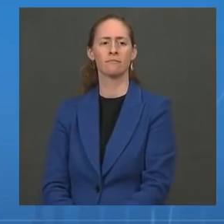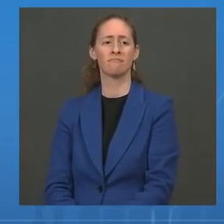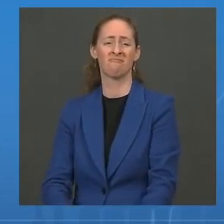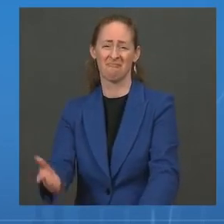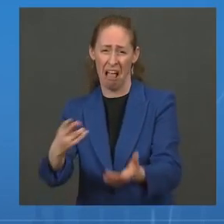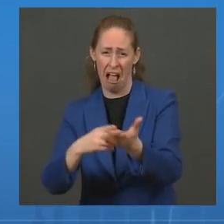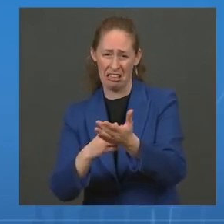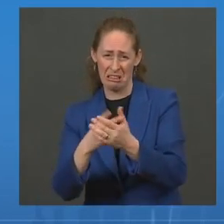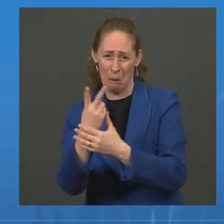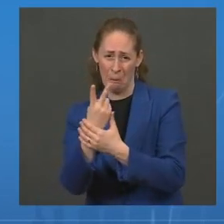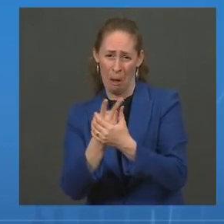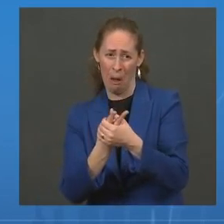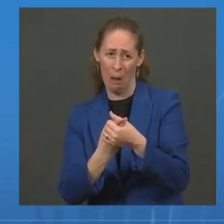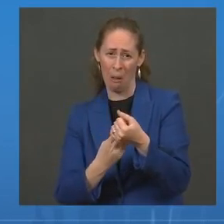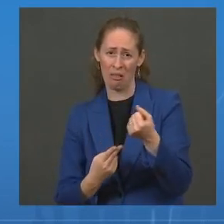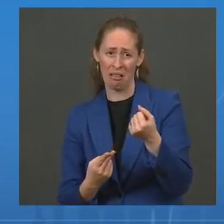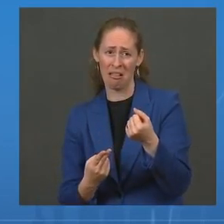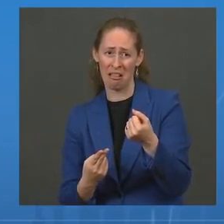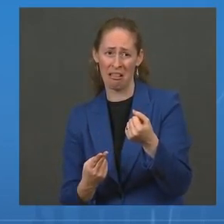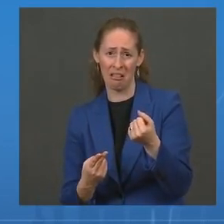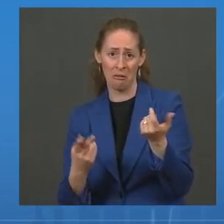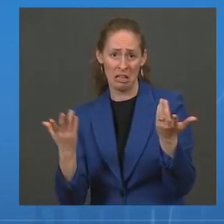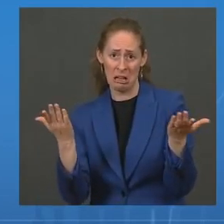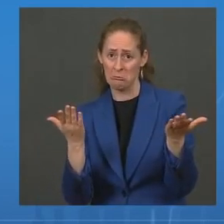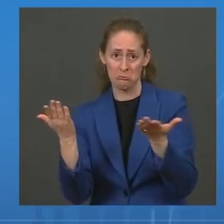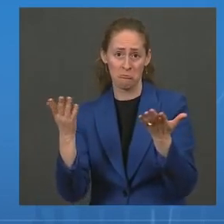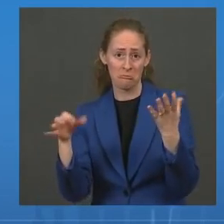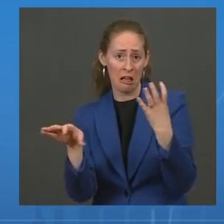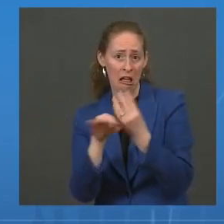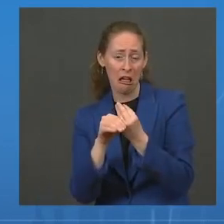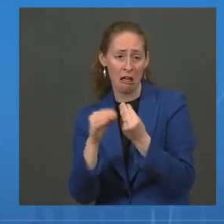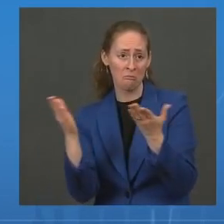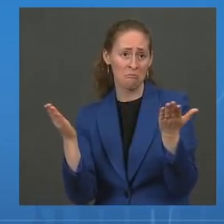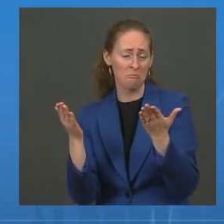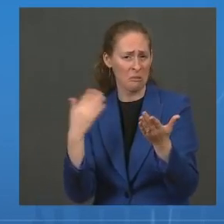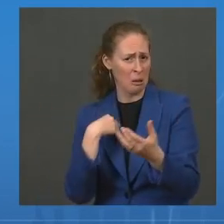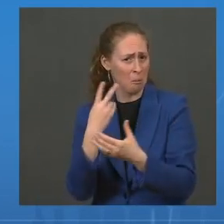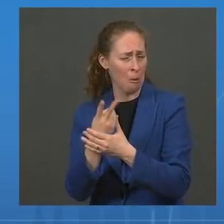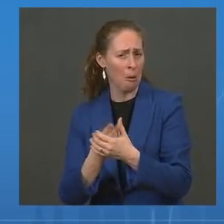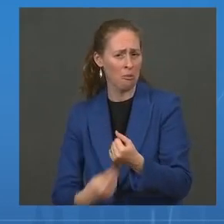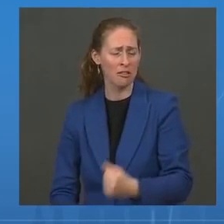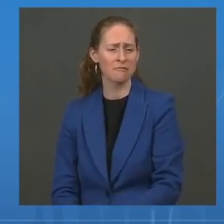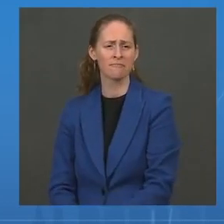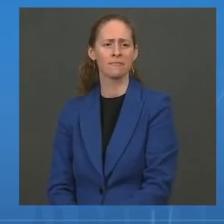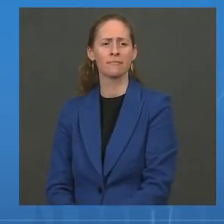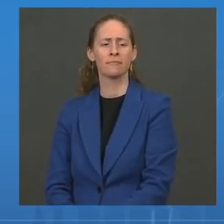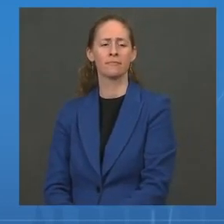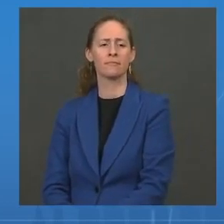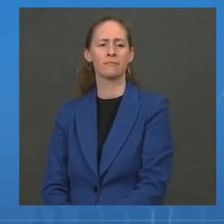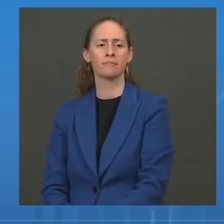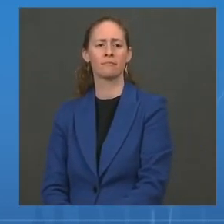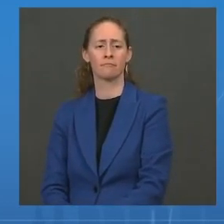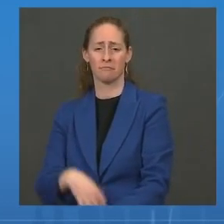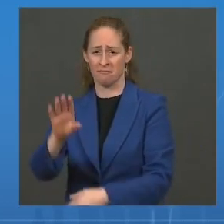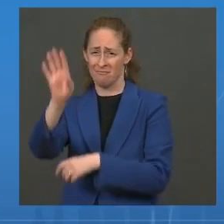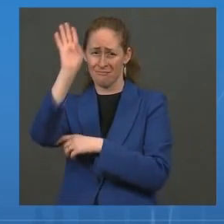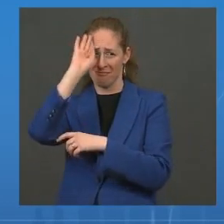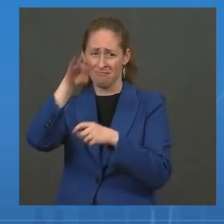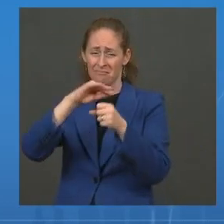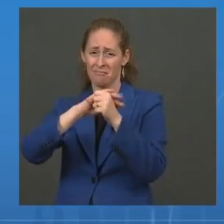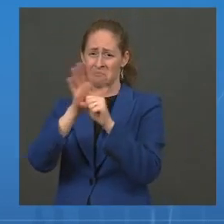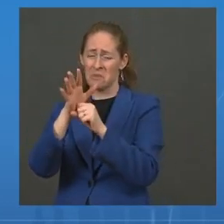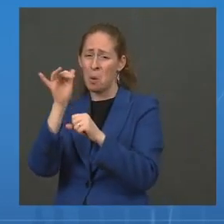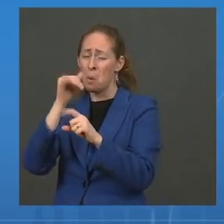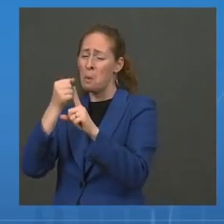I'll turn to Dr. Fauci and Walensky for anything they'd like to add. You know, COVID has had a real impact on the workplace. There's been